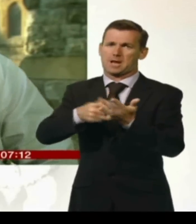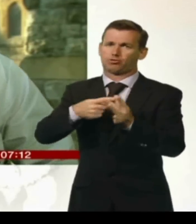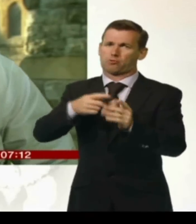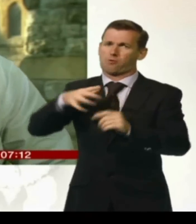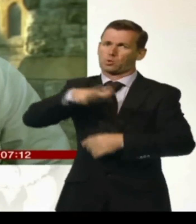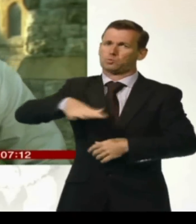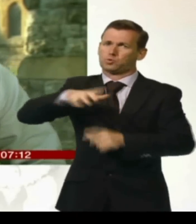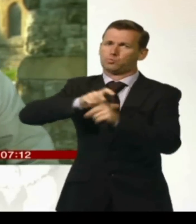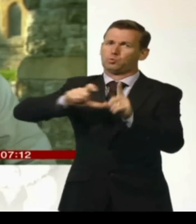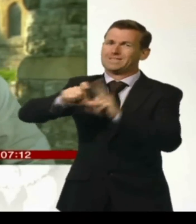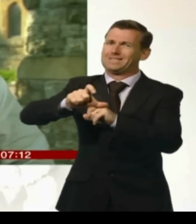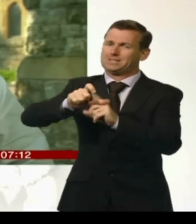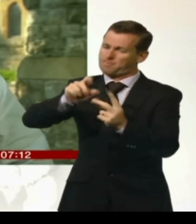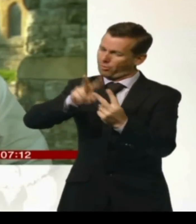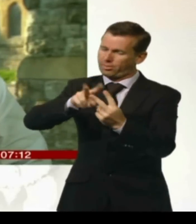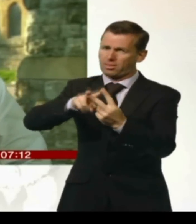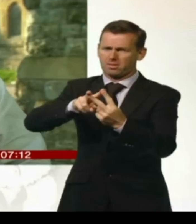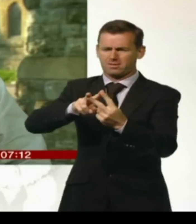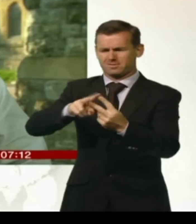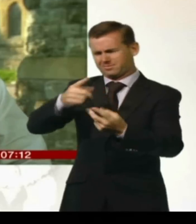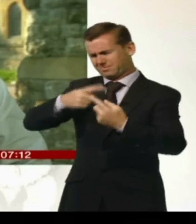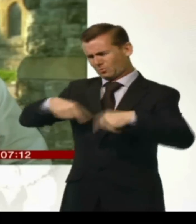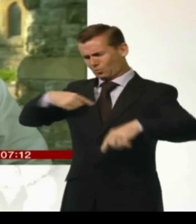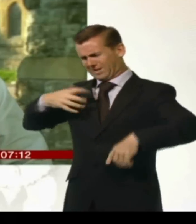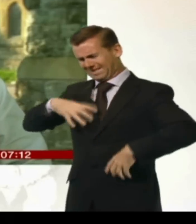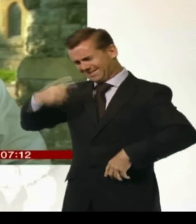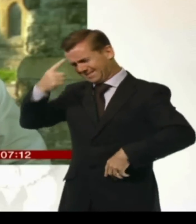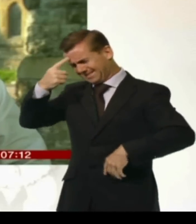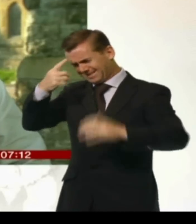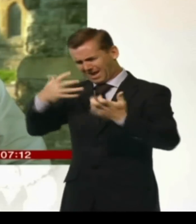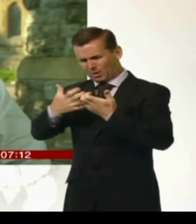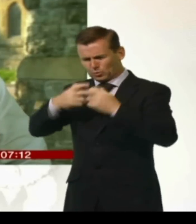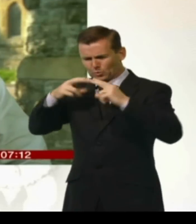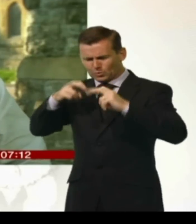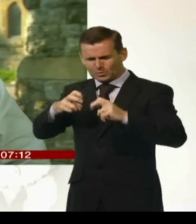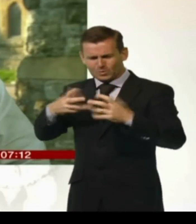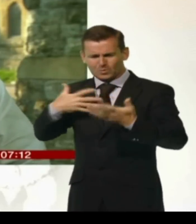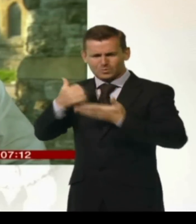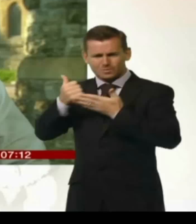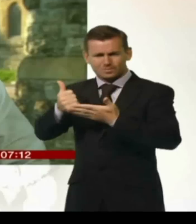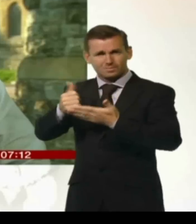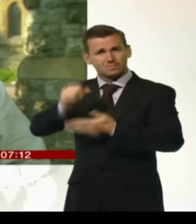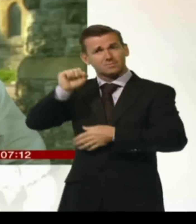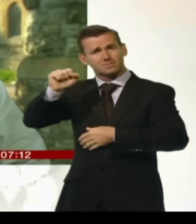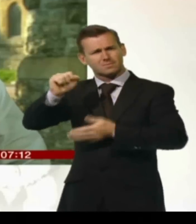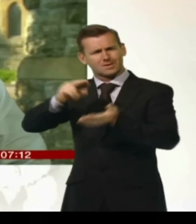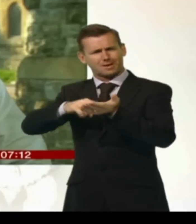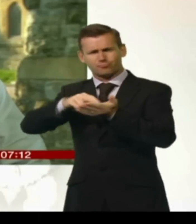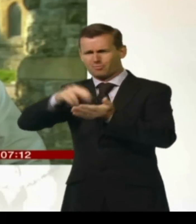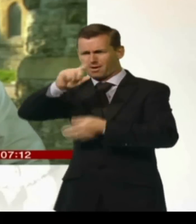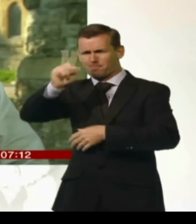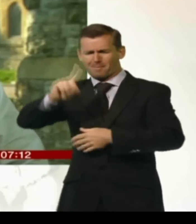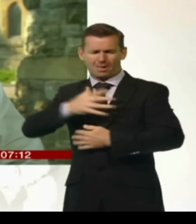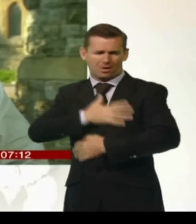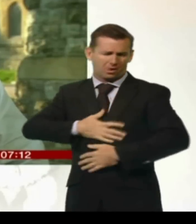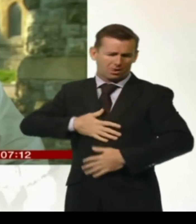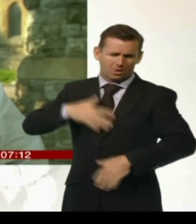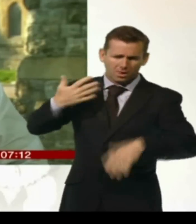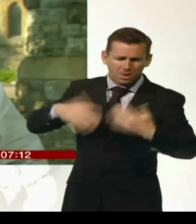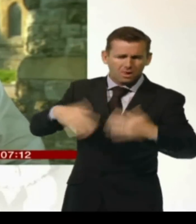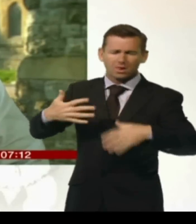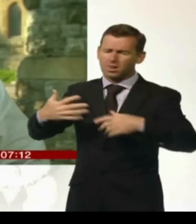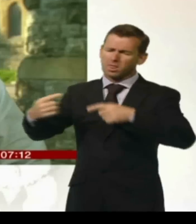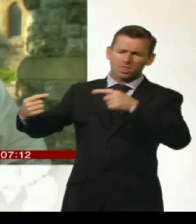find ways to help all those who are affected by it, particularly back in Borno State, to rebuild their lives again, see how they can